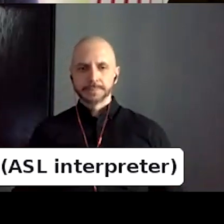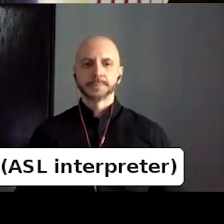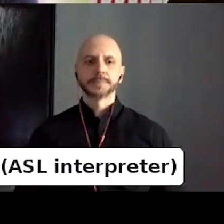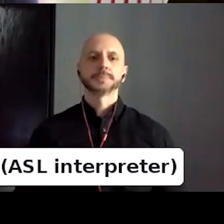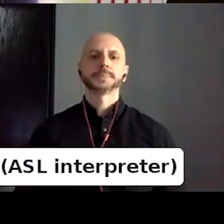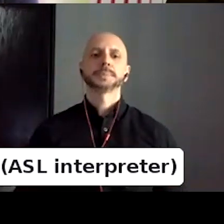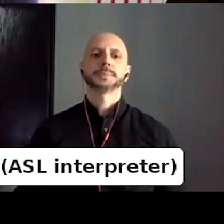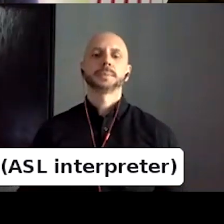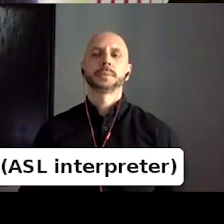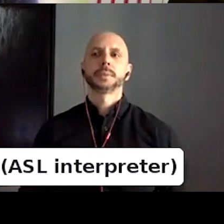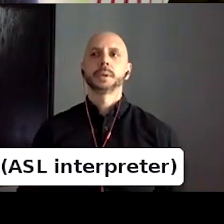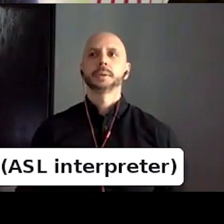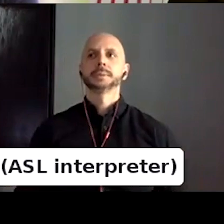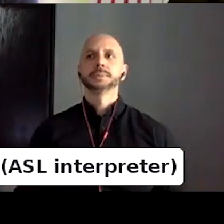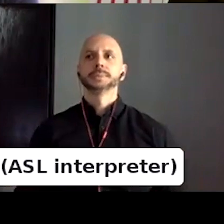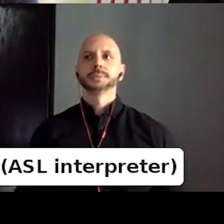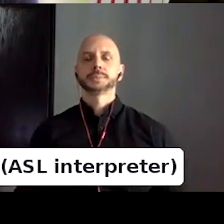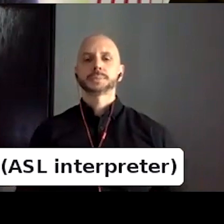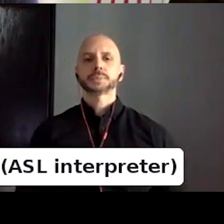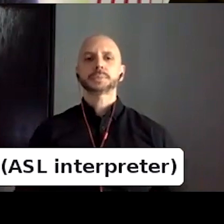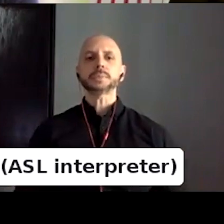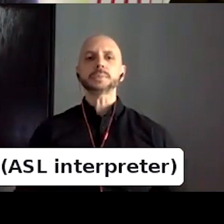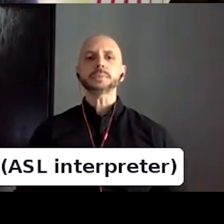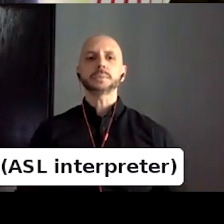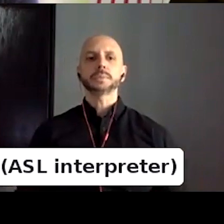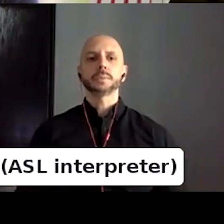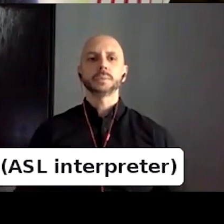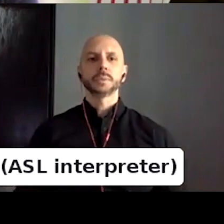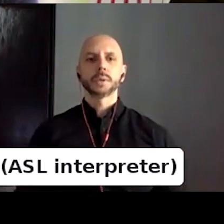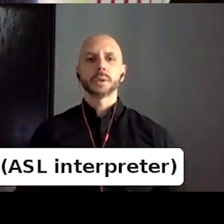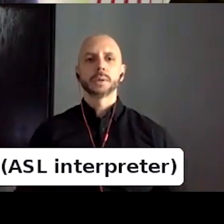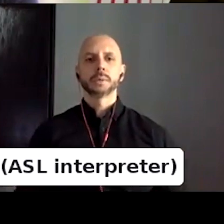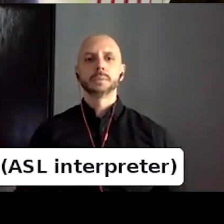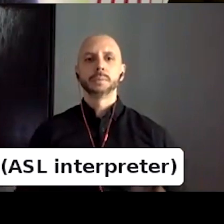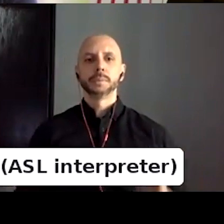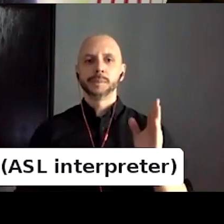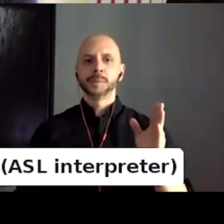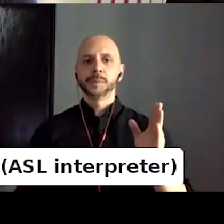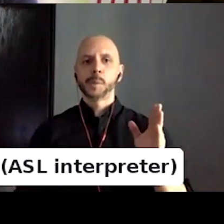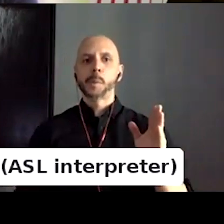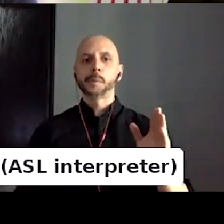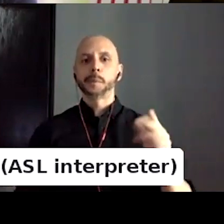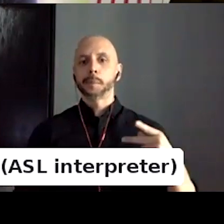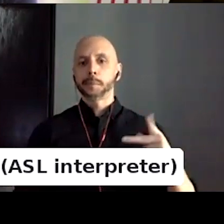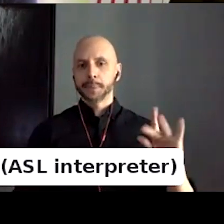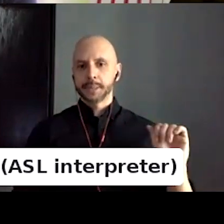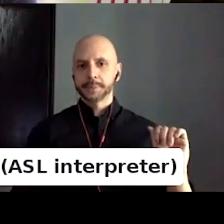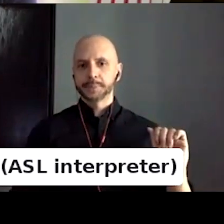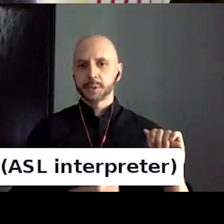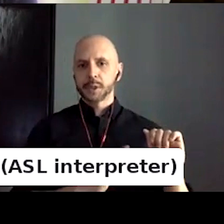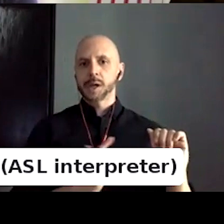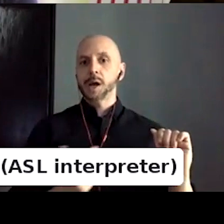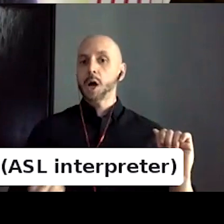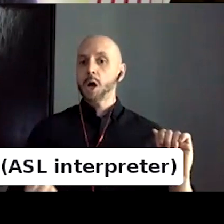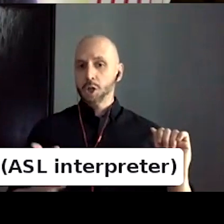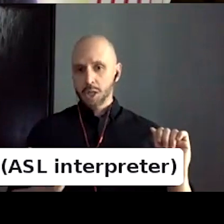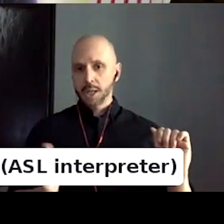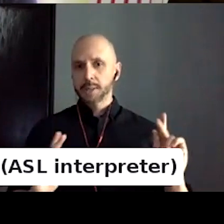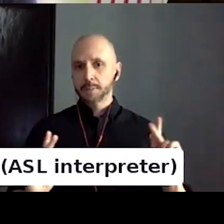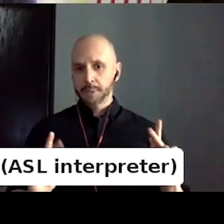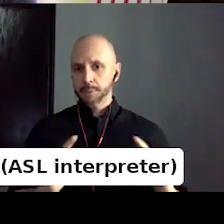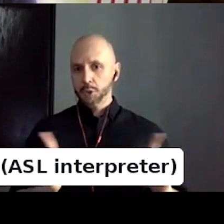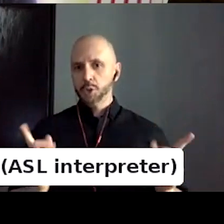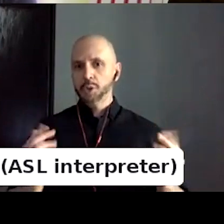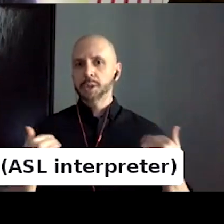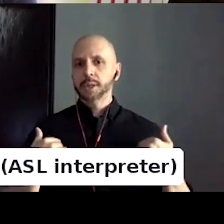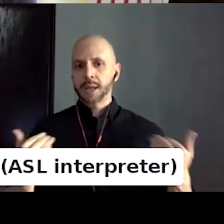Um, well, what I mentioned before is that a lot of people seem to have AI on their minds more than expected. And also, um, you